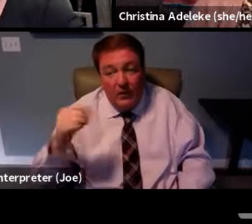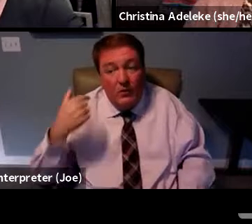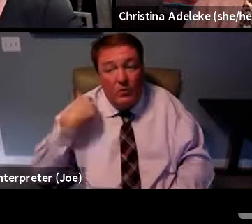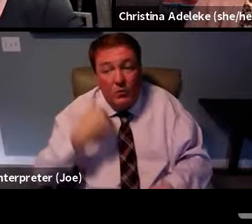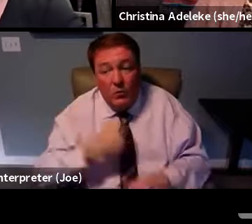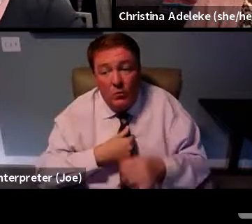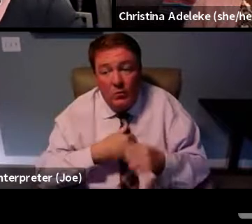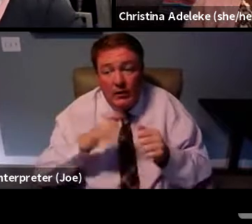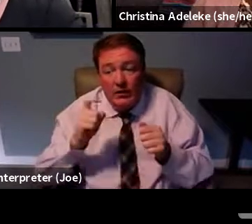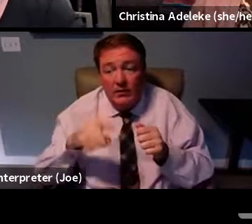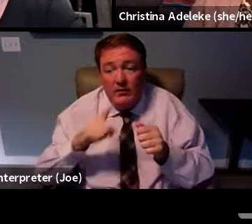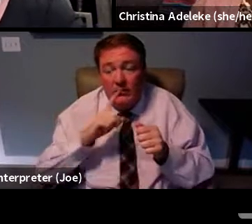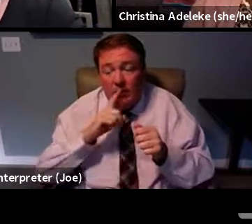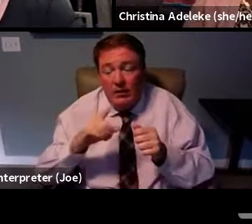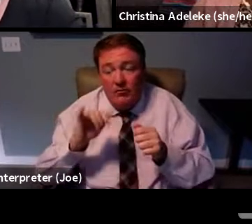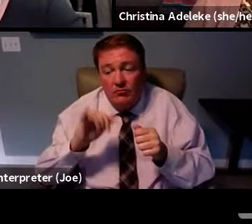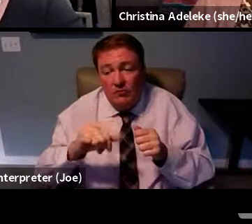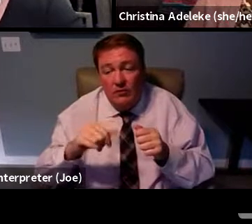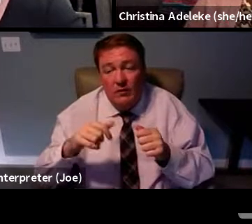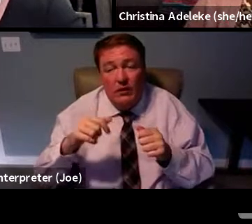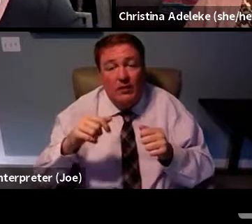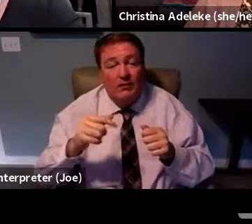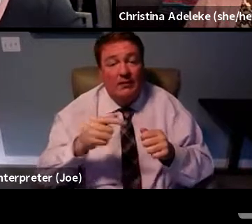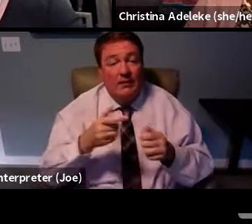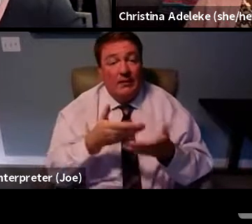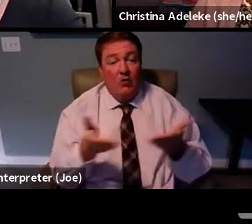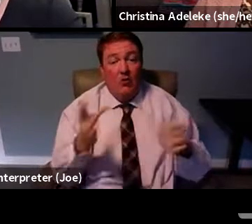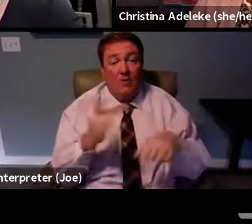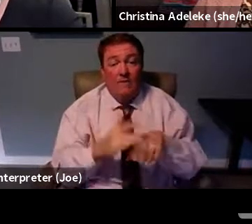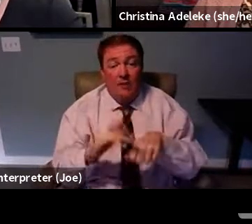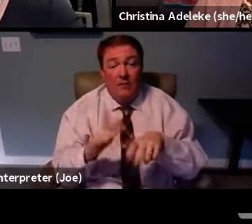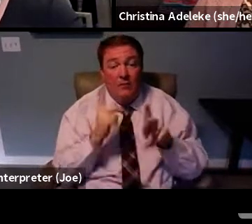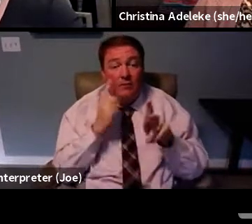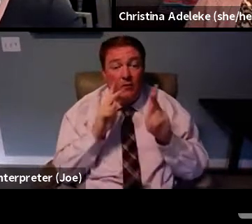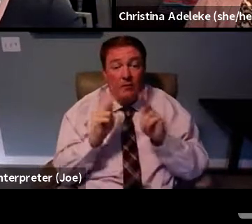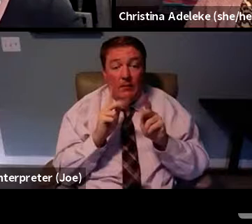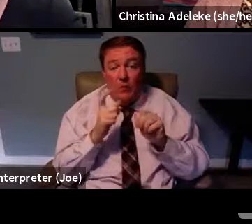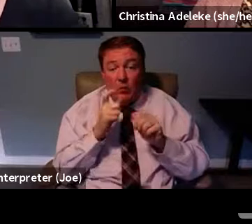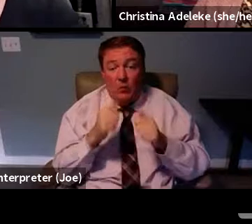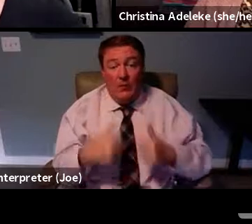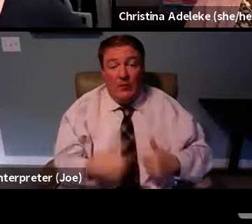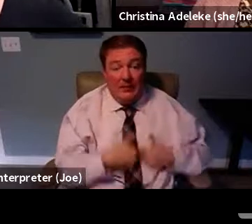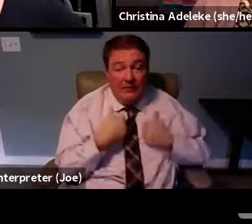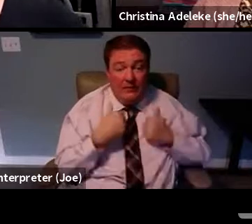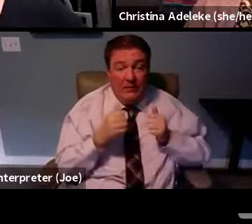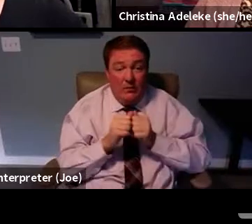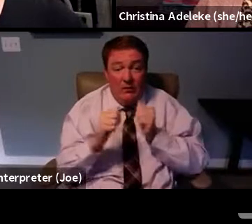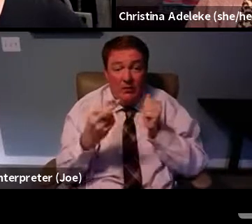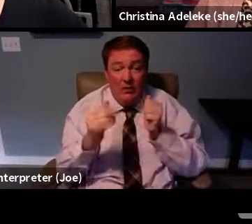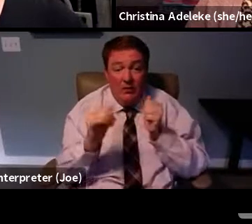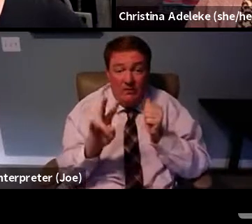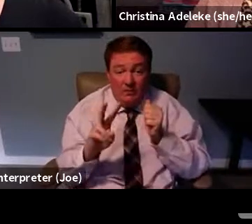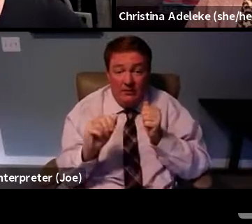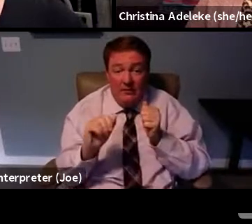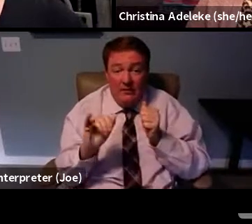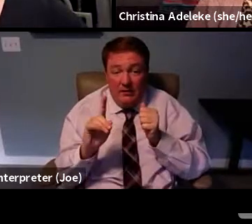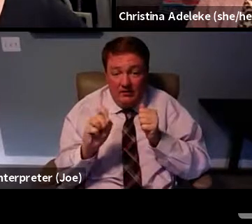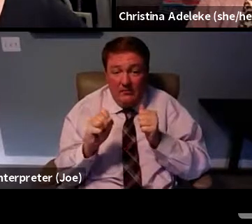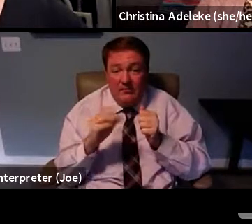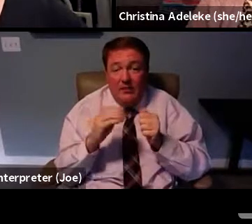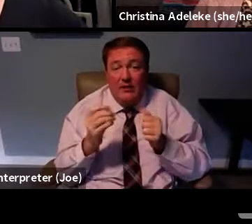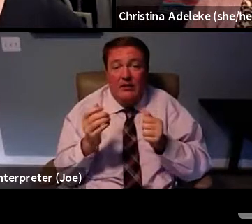sure that that is available for people living with HIV aging, combining with their standard of care for HIV.